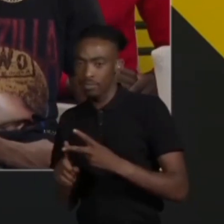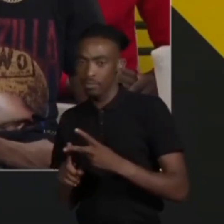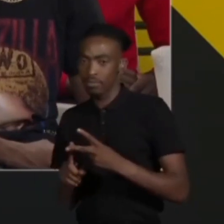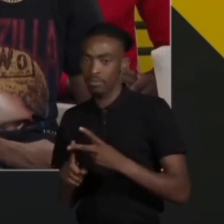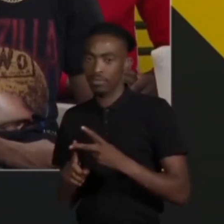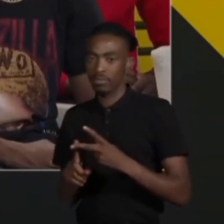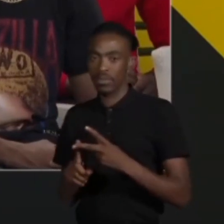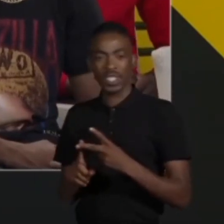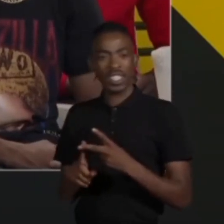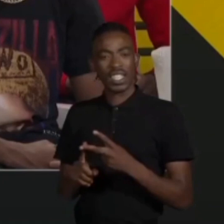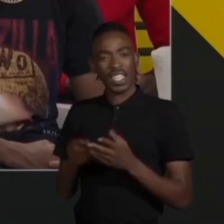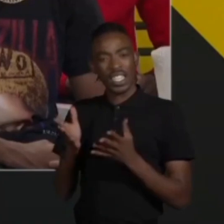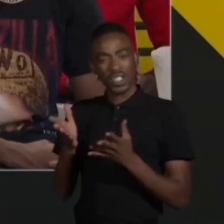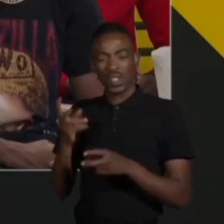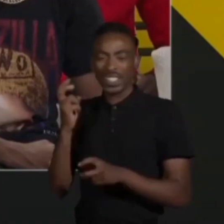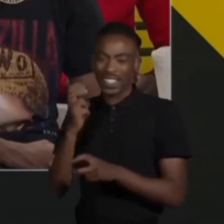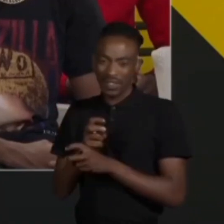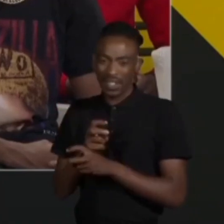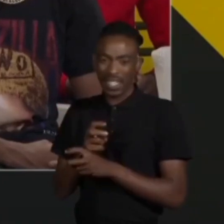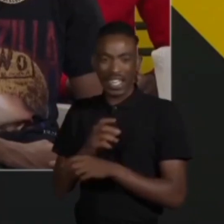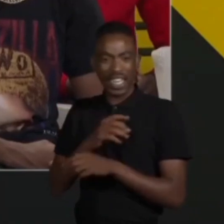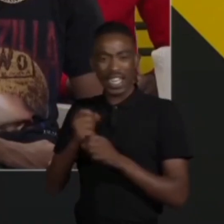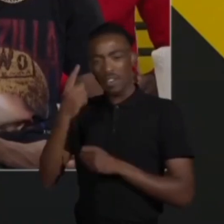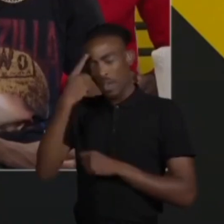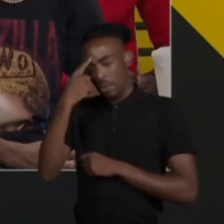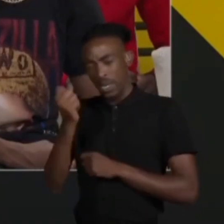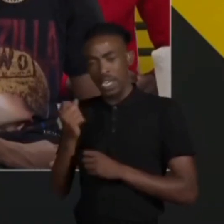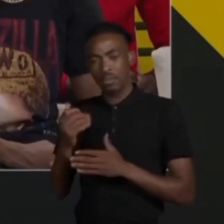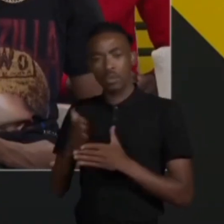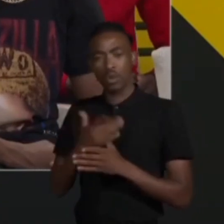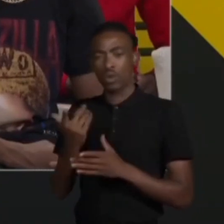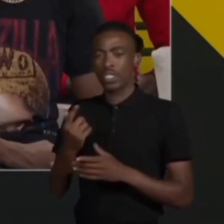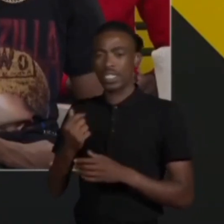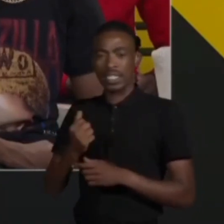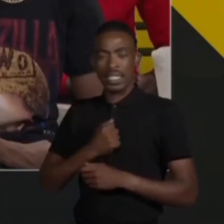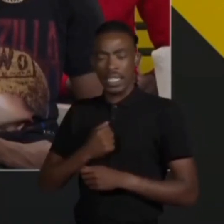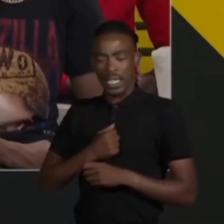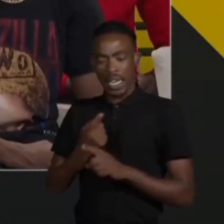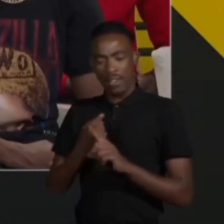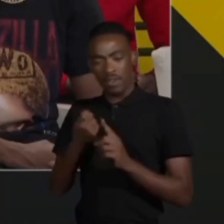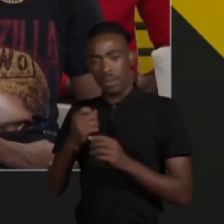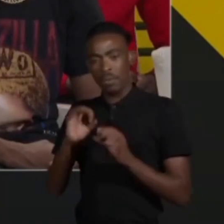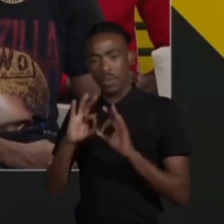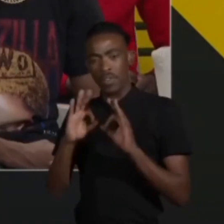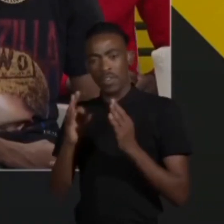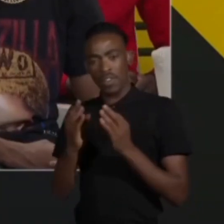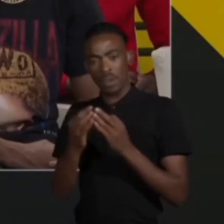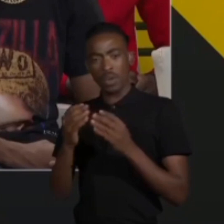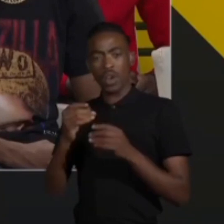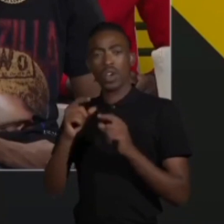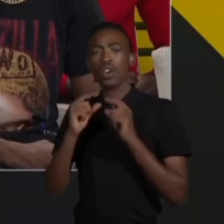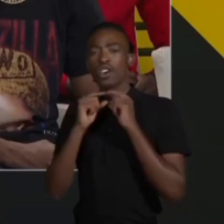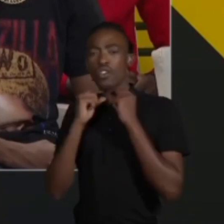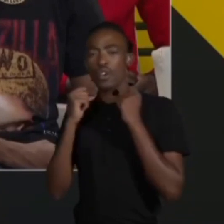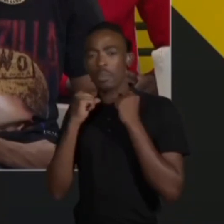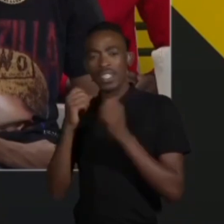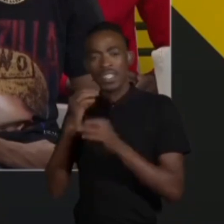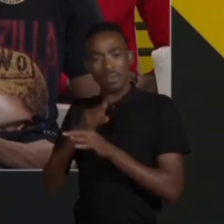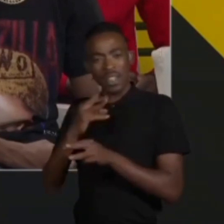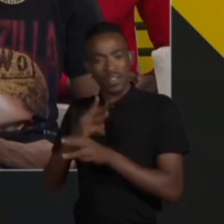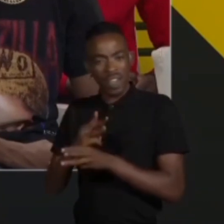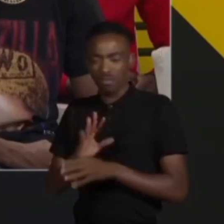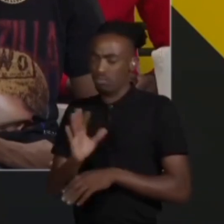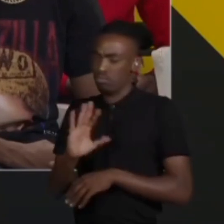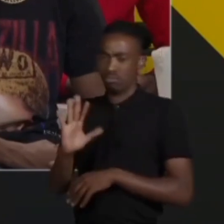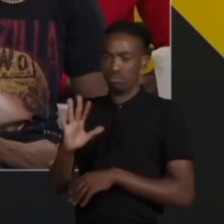prophetess but i don't believe that i am who i am and i don't believe that my destiny is the way it is because of where i was born i